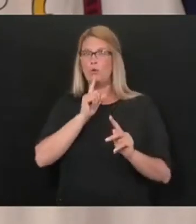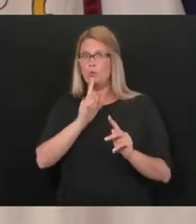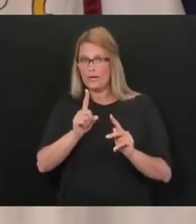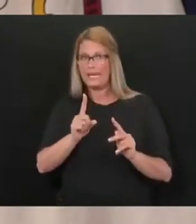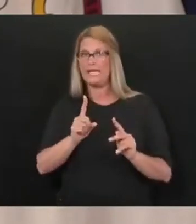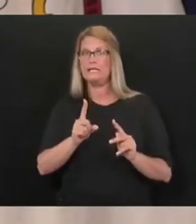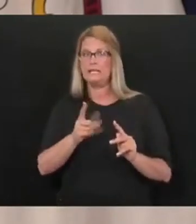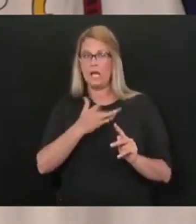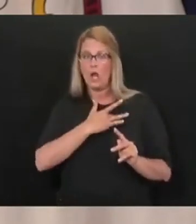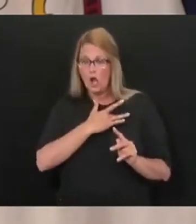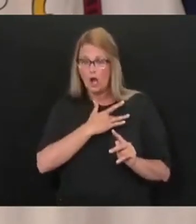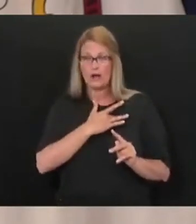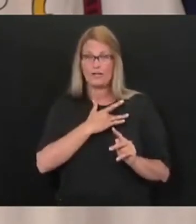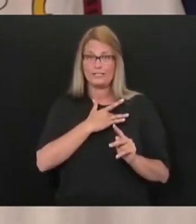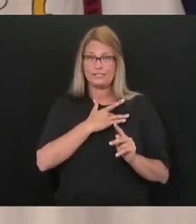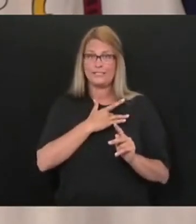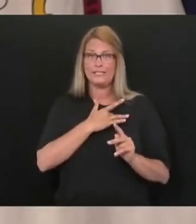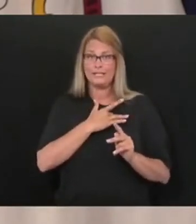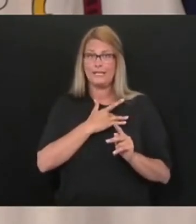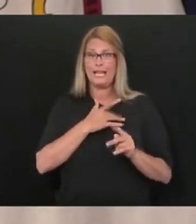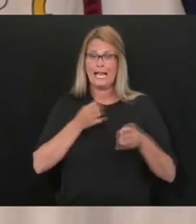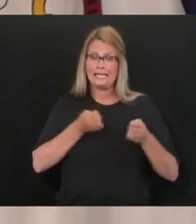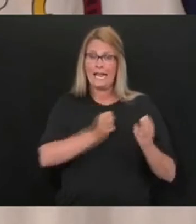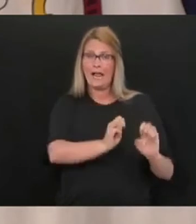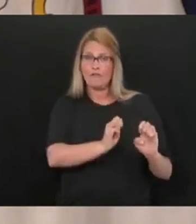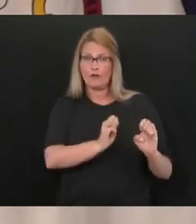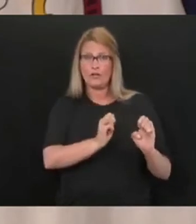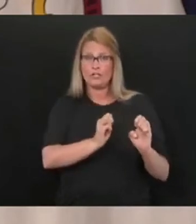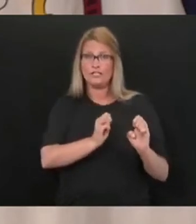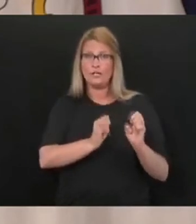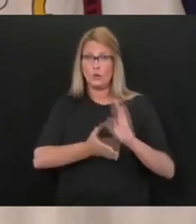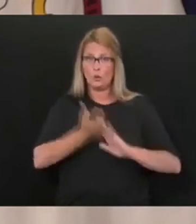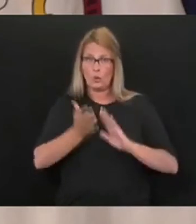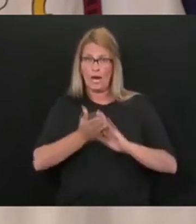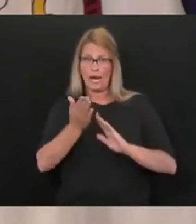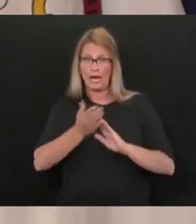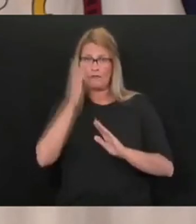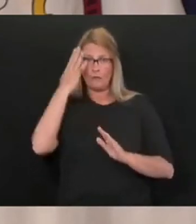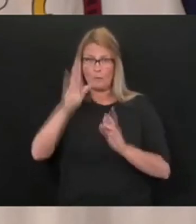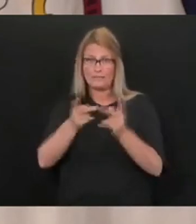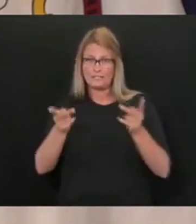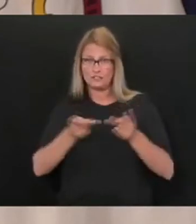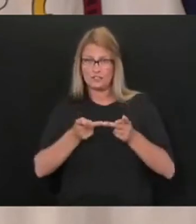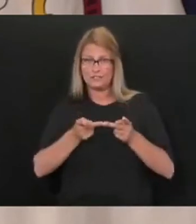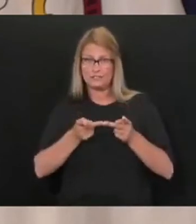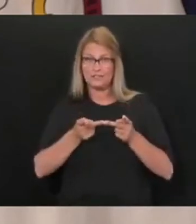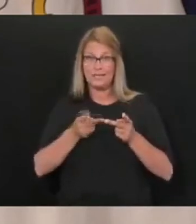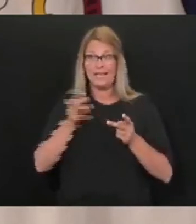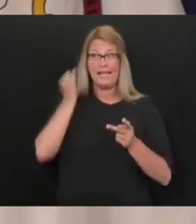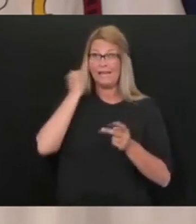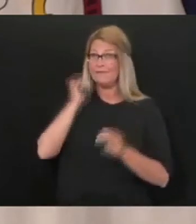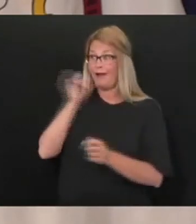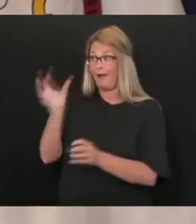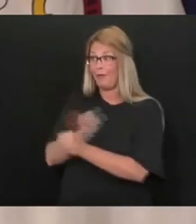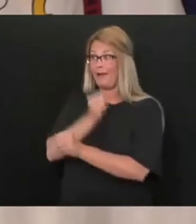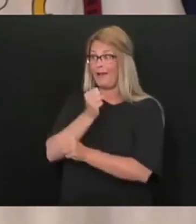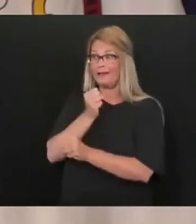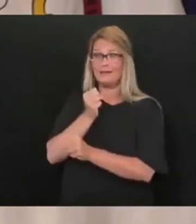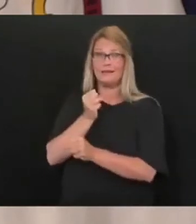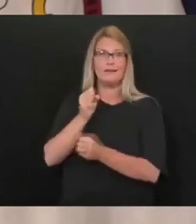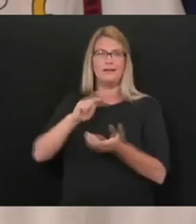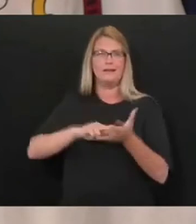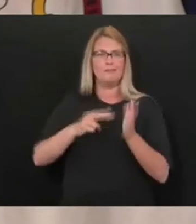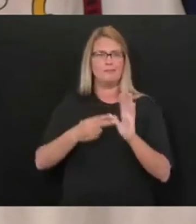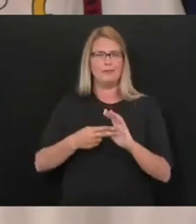in, in their effort. And when they lose, you know, there's no point in anyone sitting on the sidelines saying,